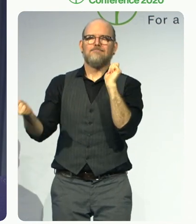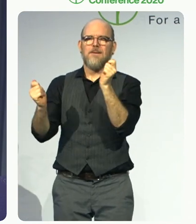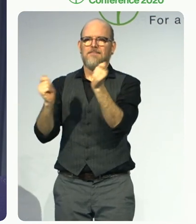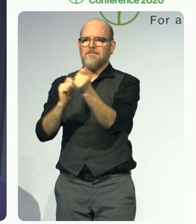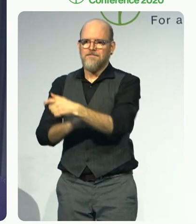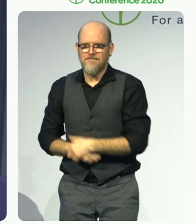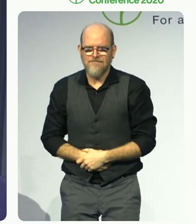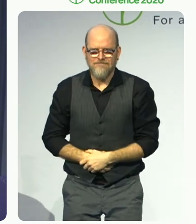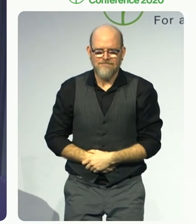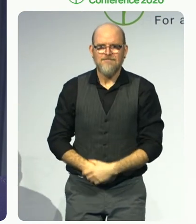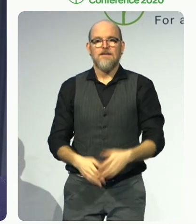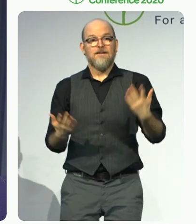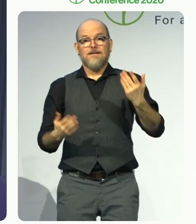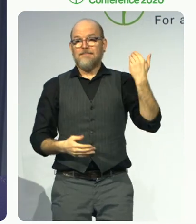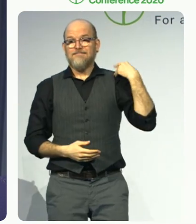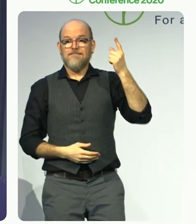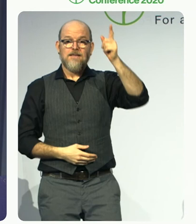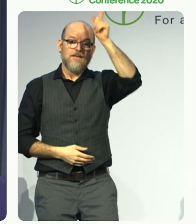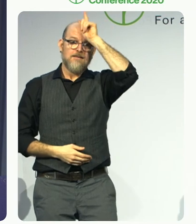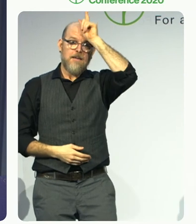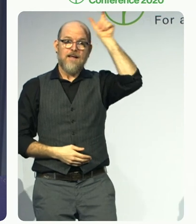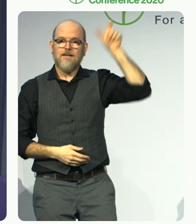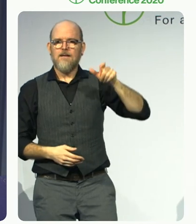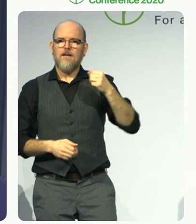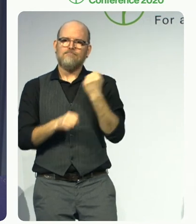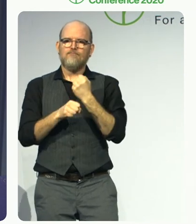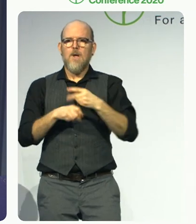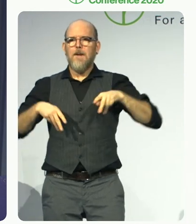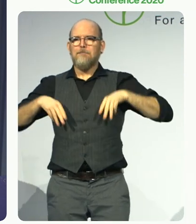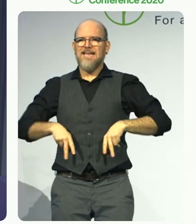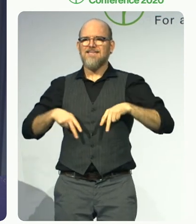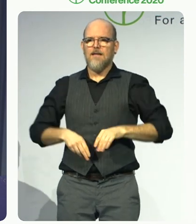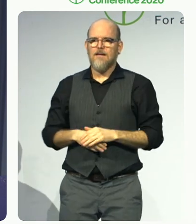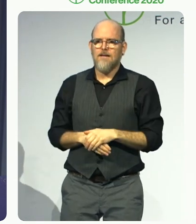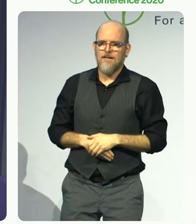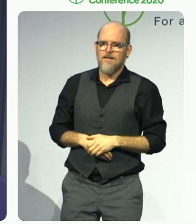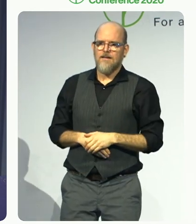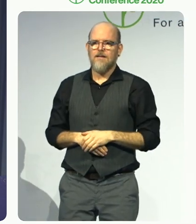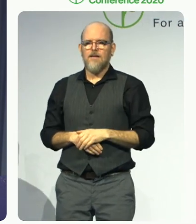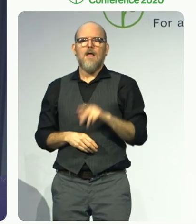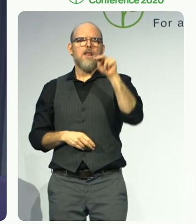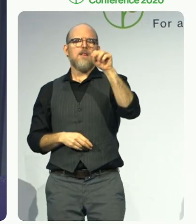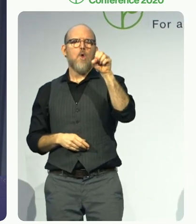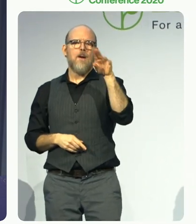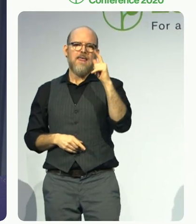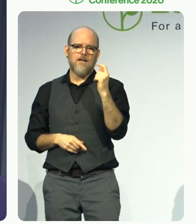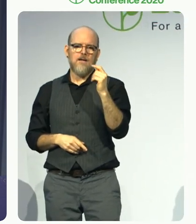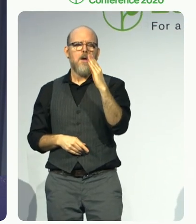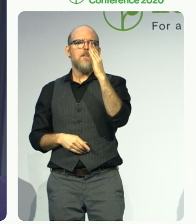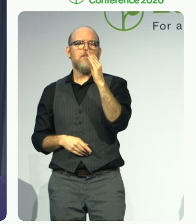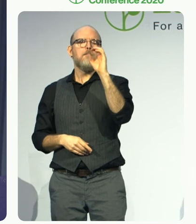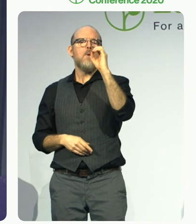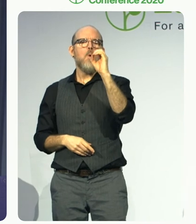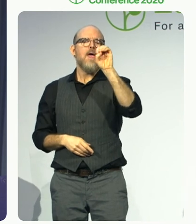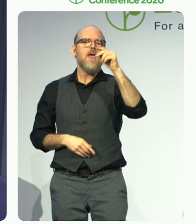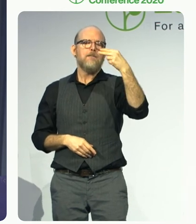nothing is more important for persons with disabilities than to contribute to their own livelihood through